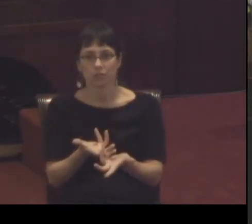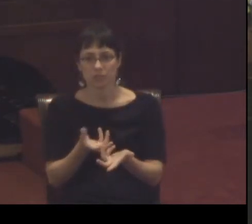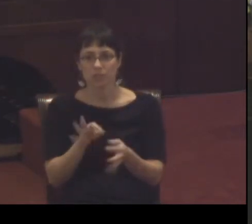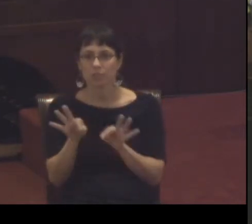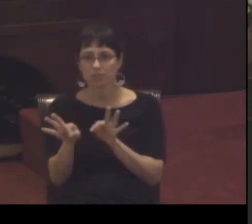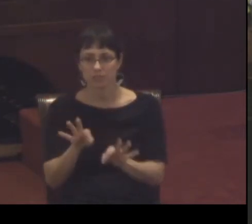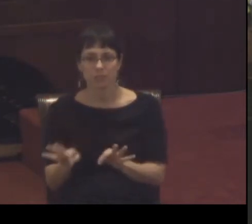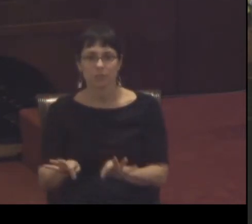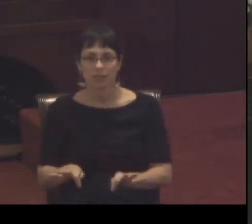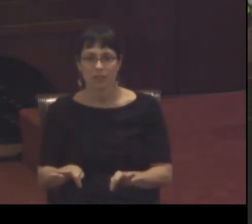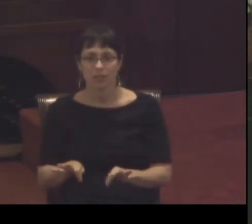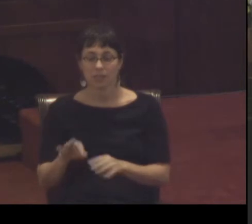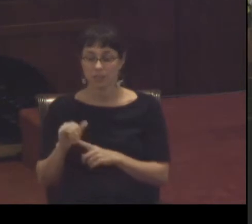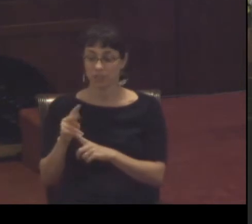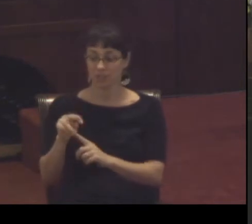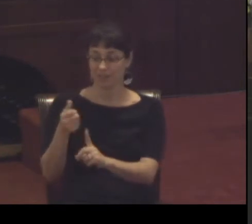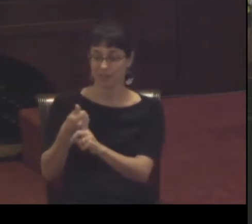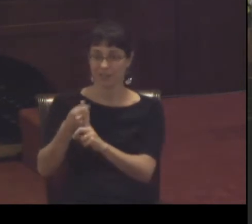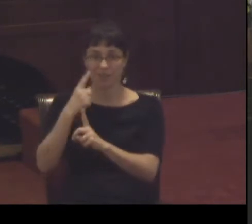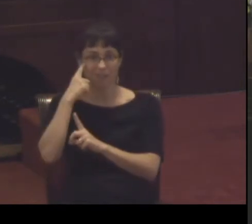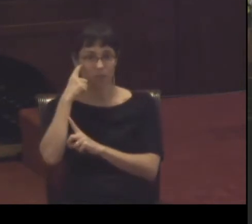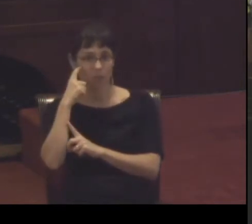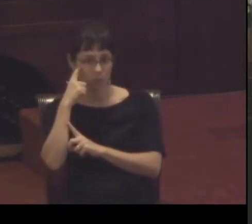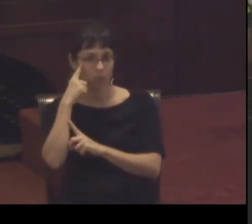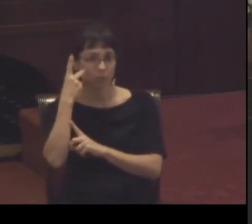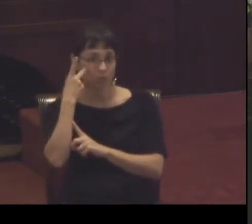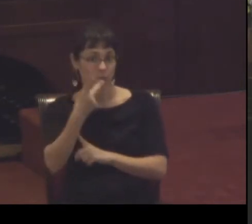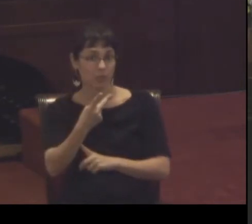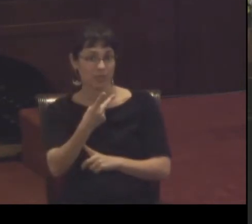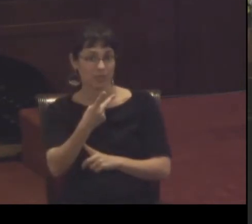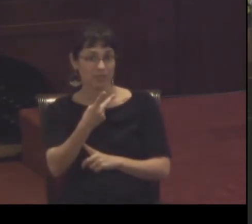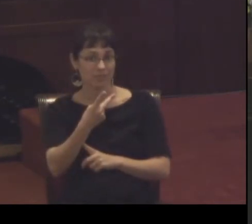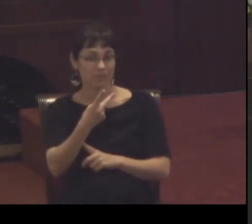has the eye of the historian the mind of the theologian